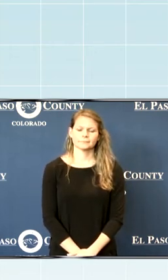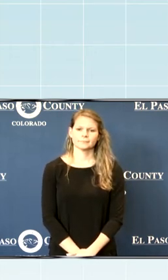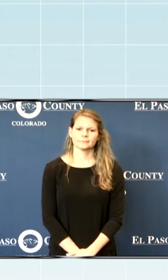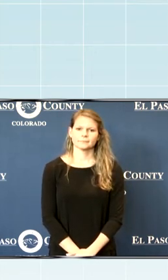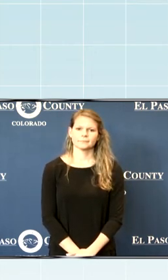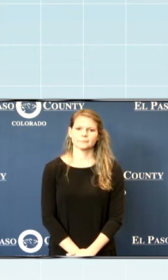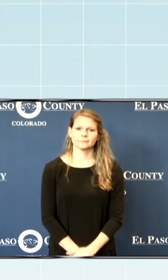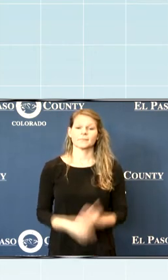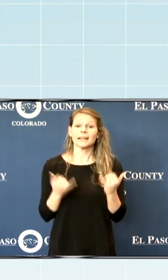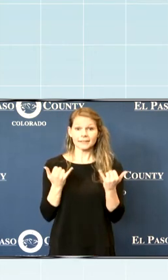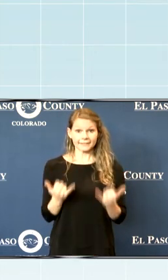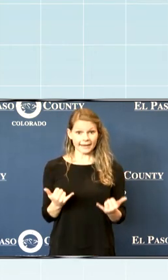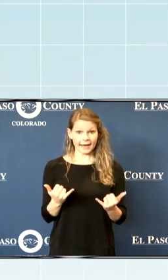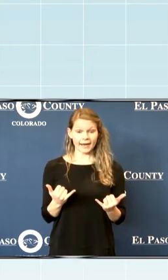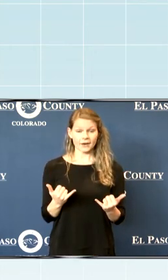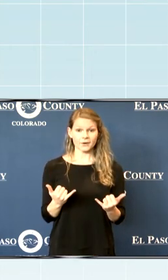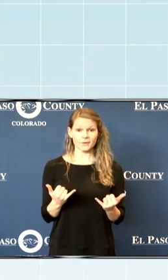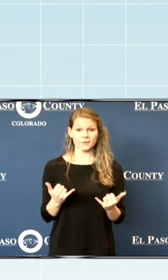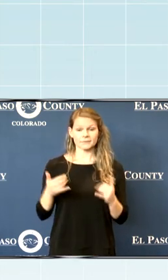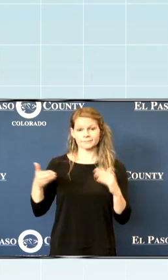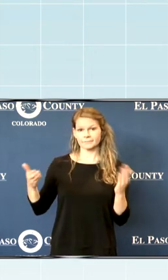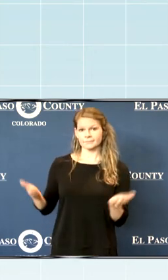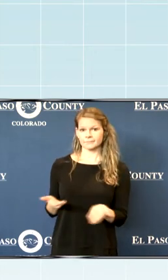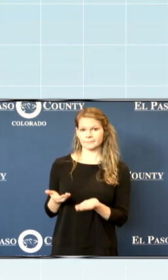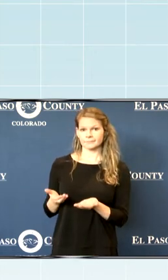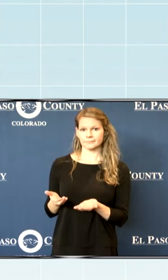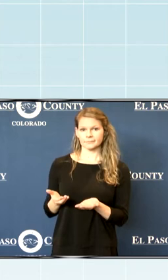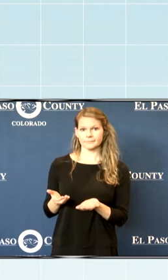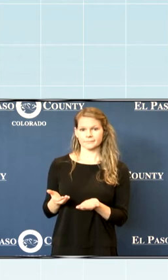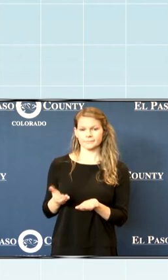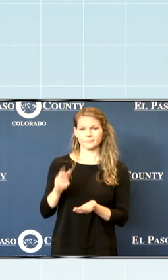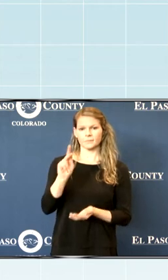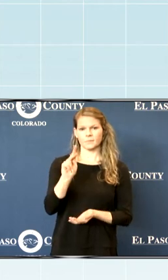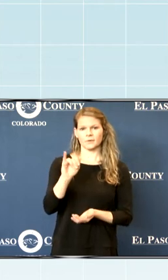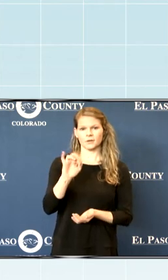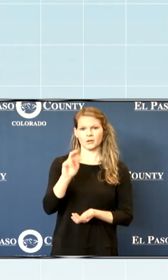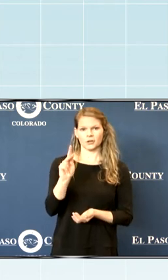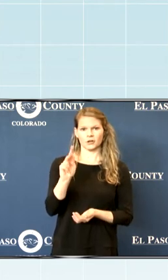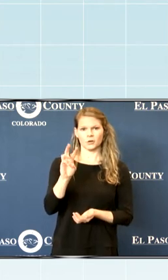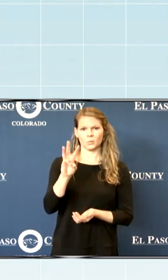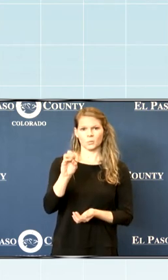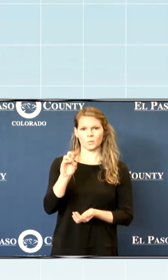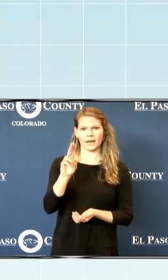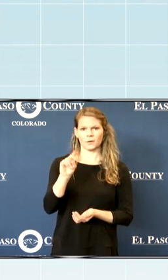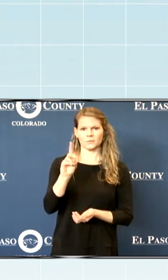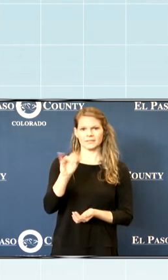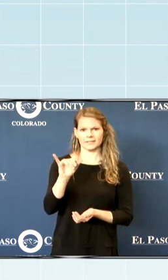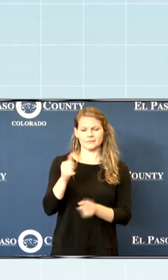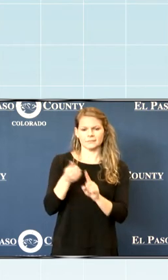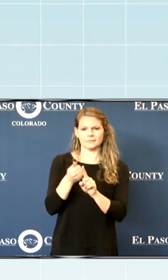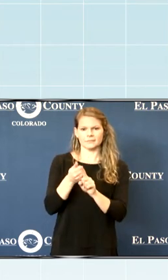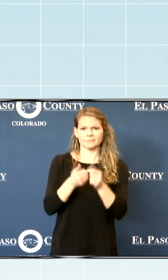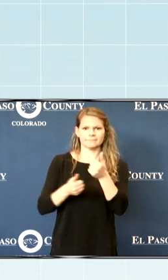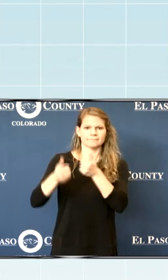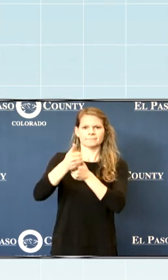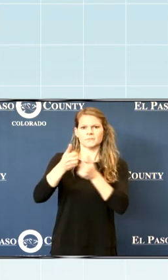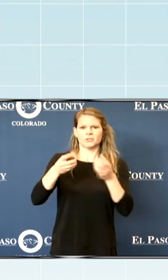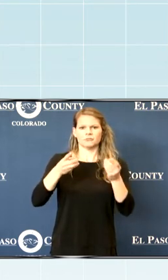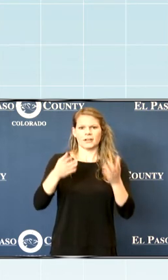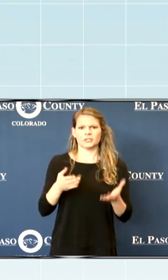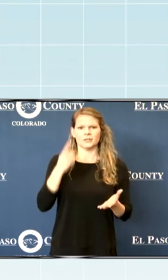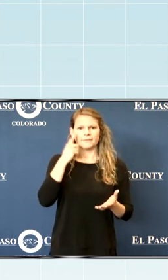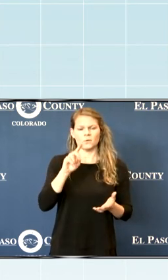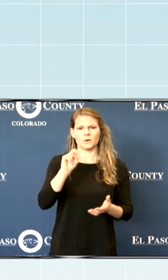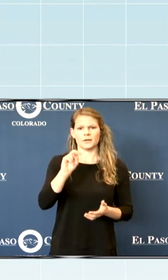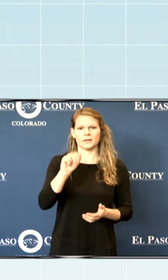And now, I would like to introduce Kirk Woundy, the Associate Executive Director of